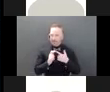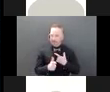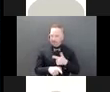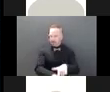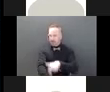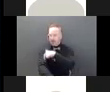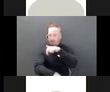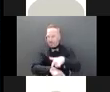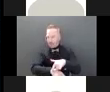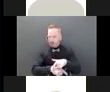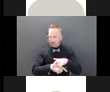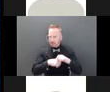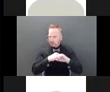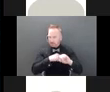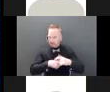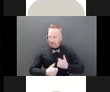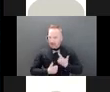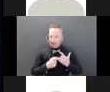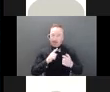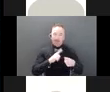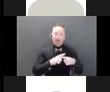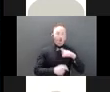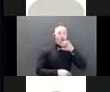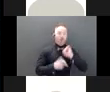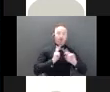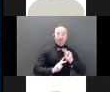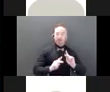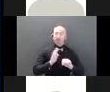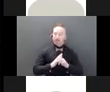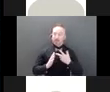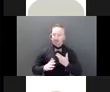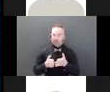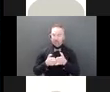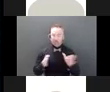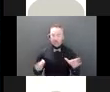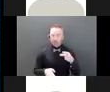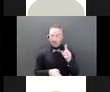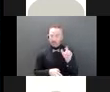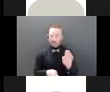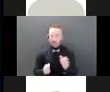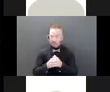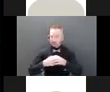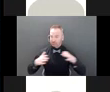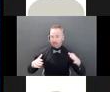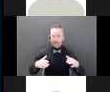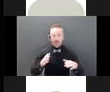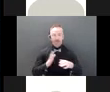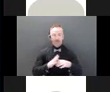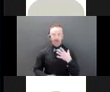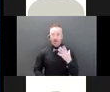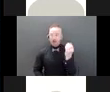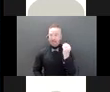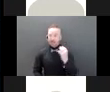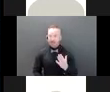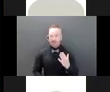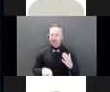proportion of the population. That market and economic trends indicate that Ontarians will be called upon to make more complex